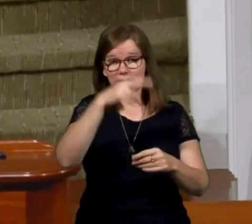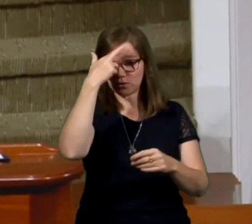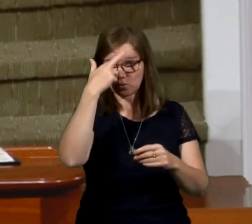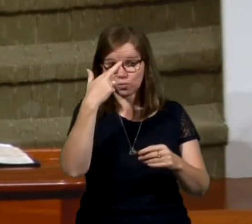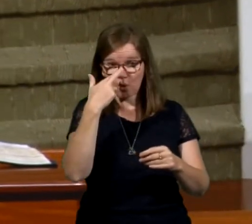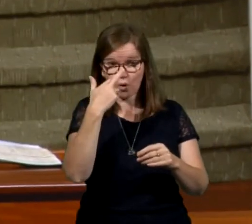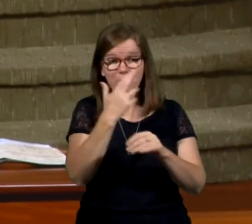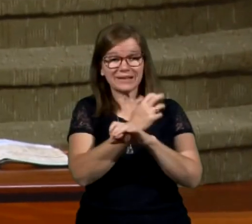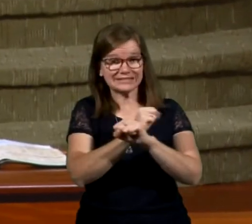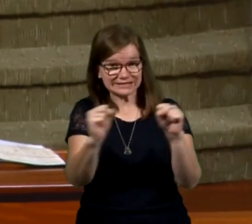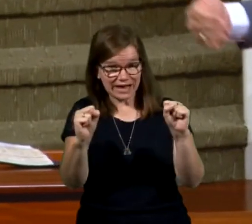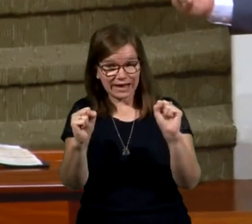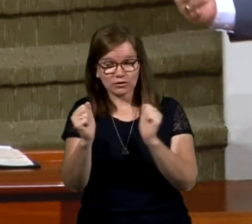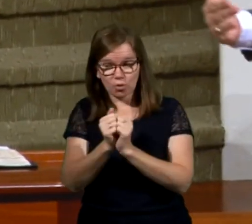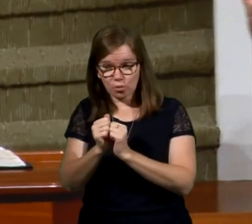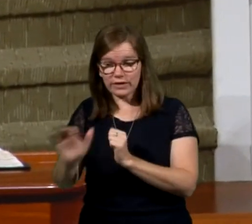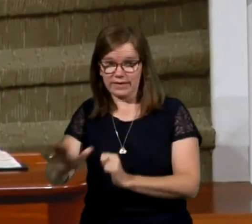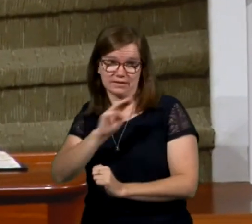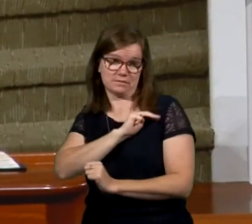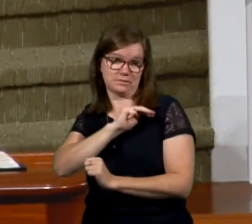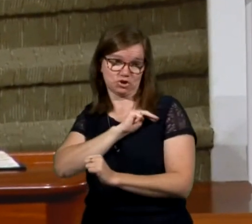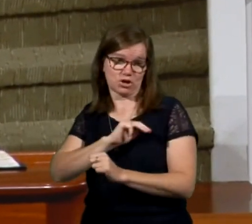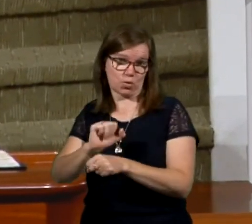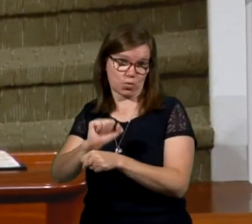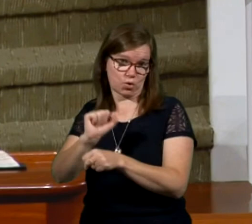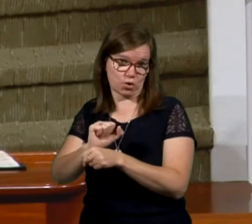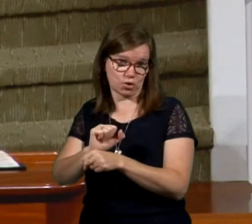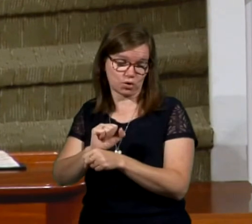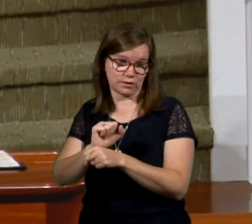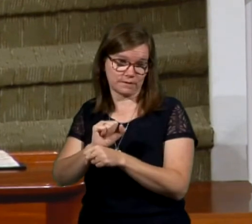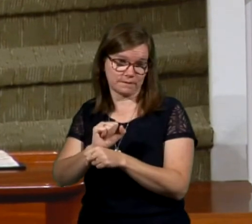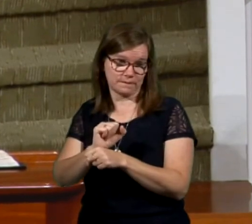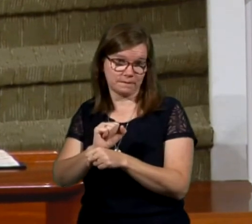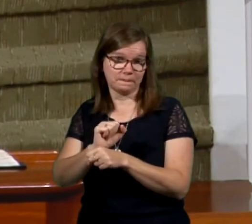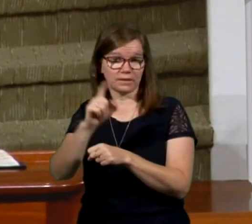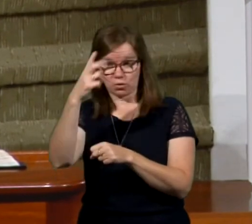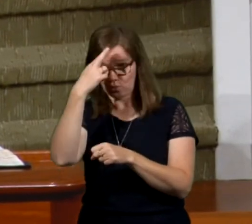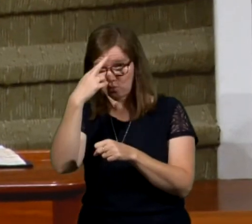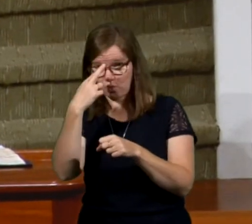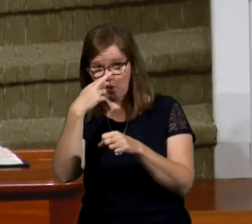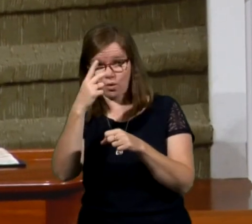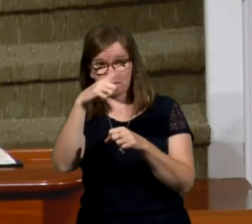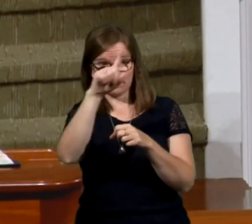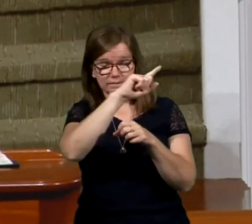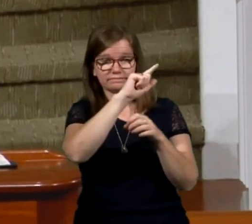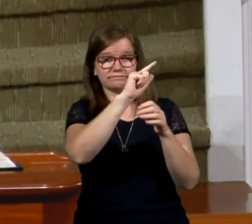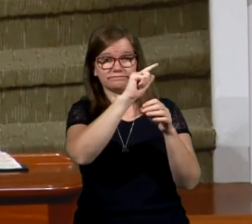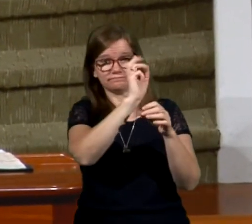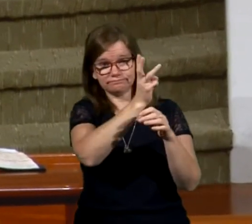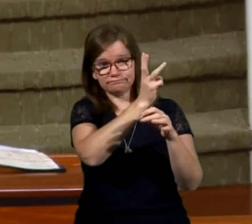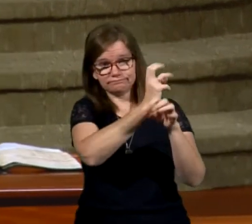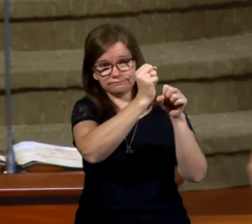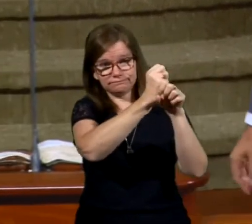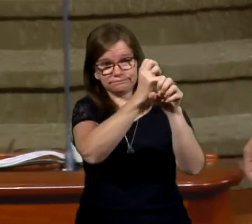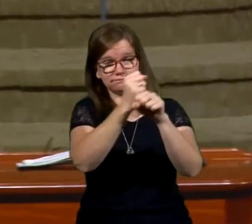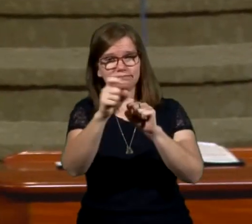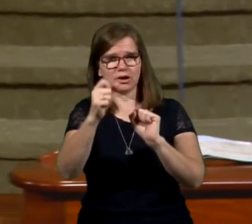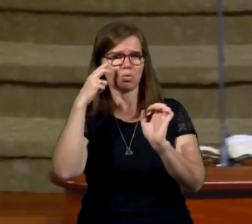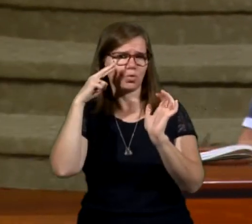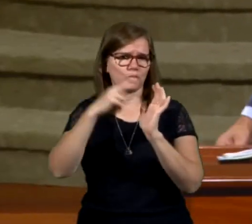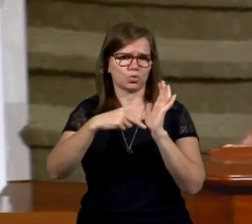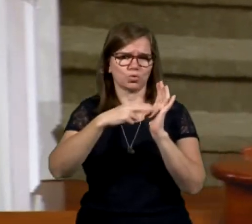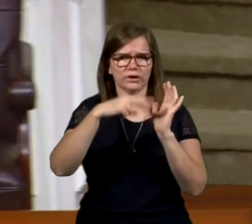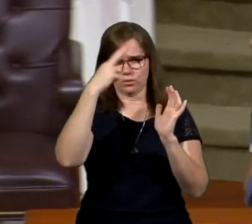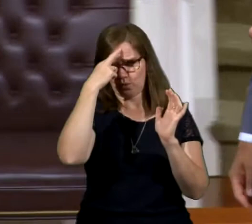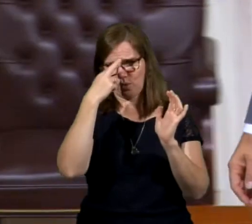been saved through his missionary work. And they were leading people to Christ in Rome, and he wanted to get there. You can read that in Romans chapter number